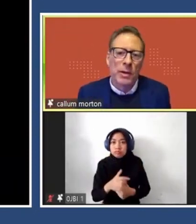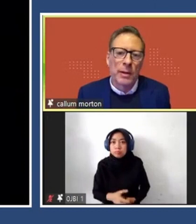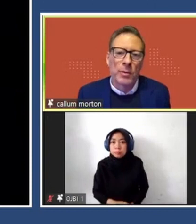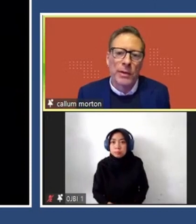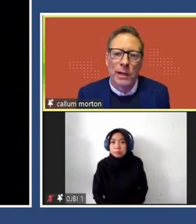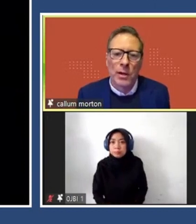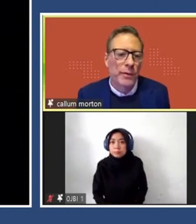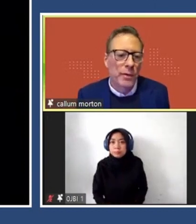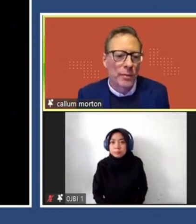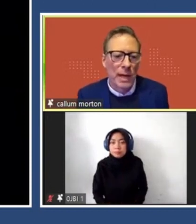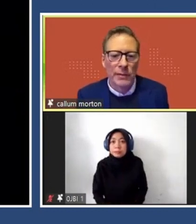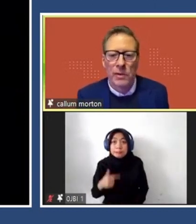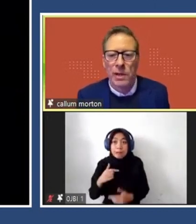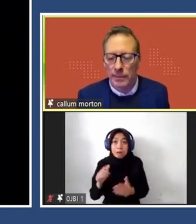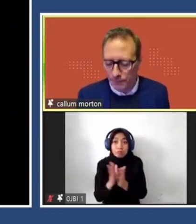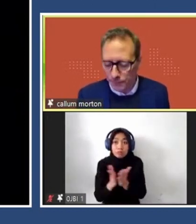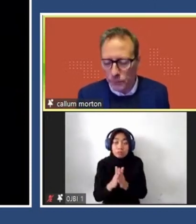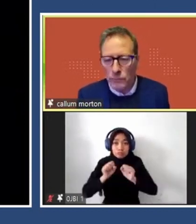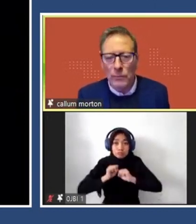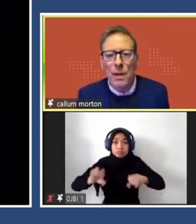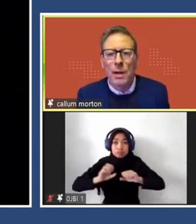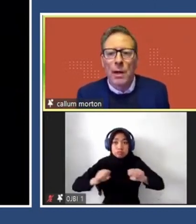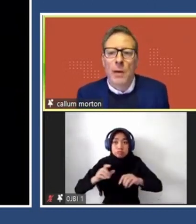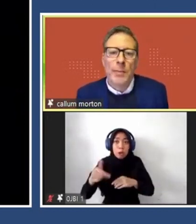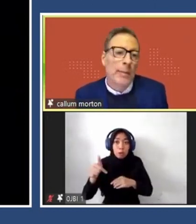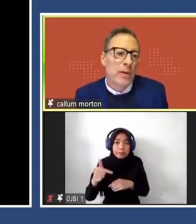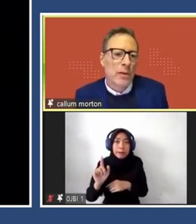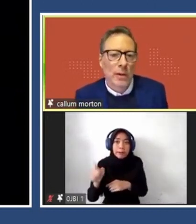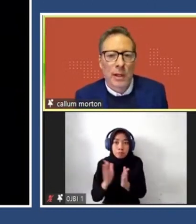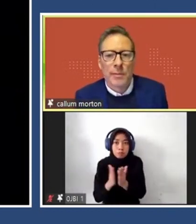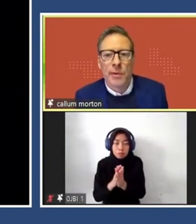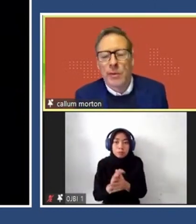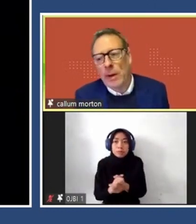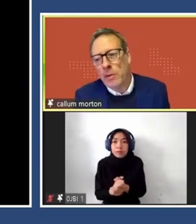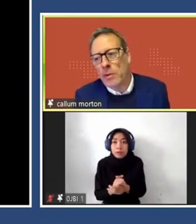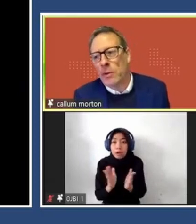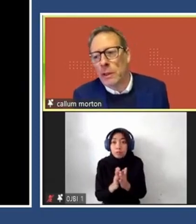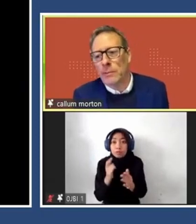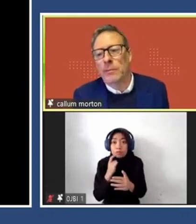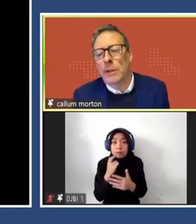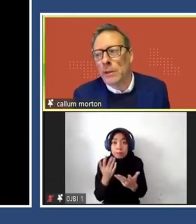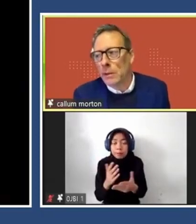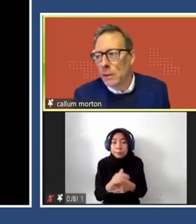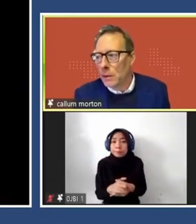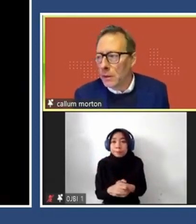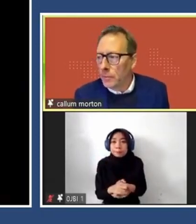We're publishing a book on that conference, should be out this year. We publish, so we published,